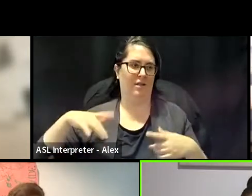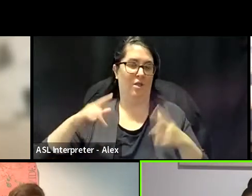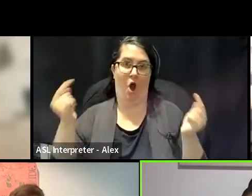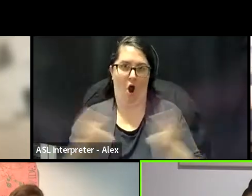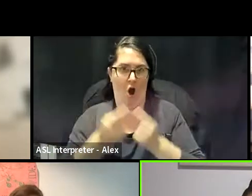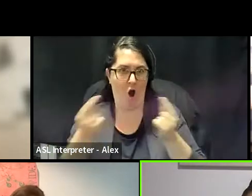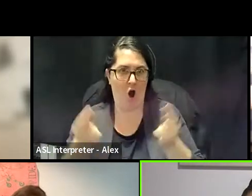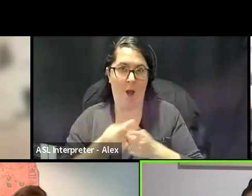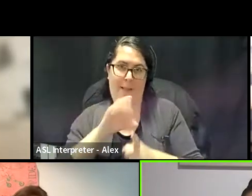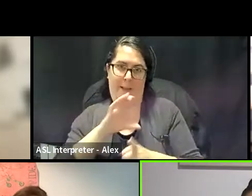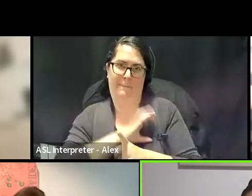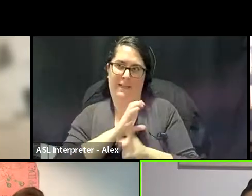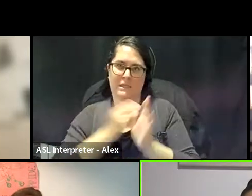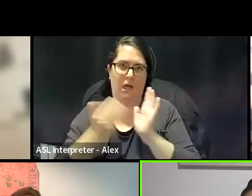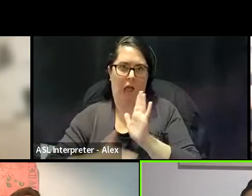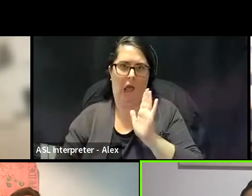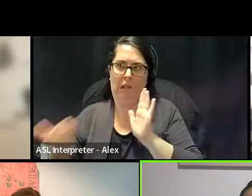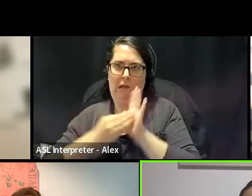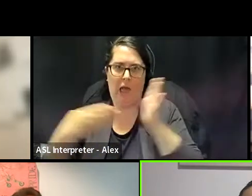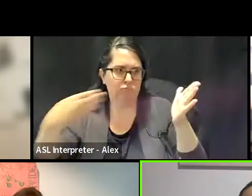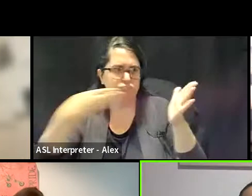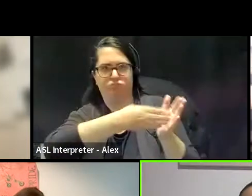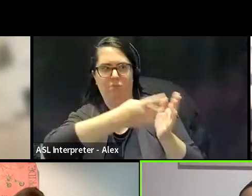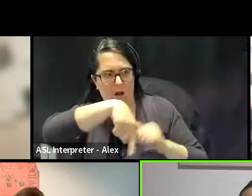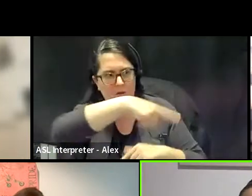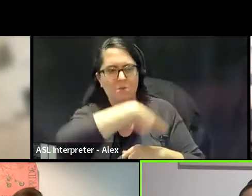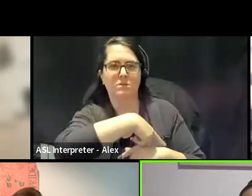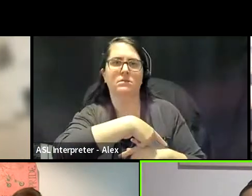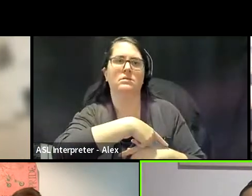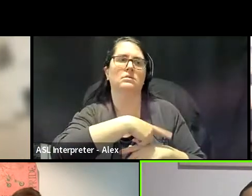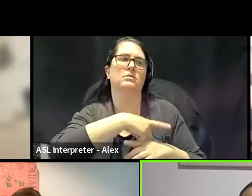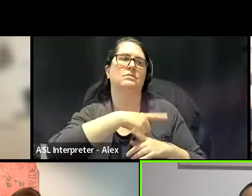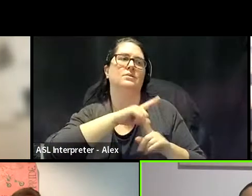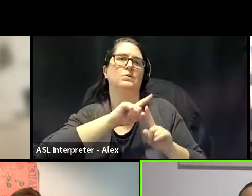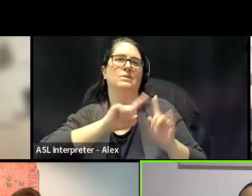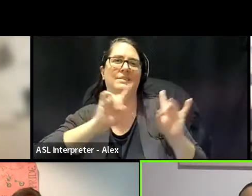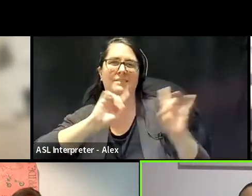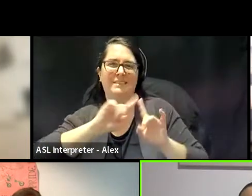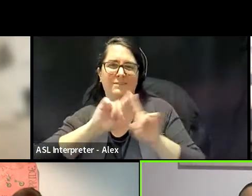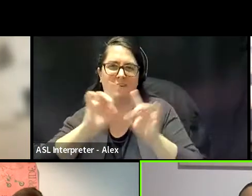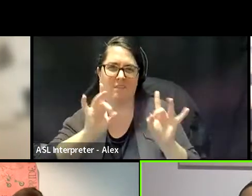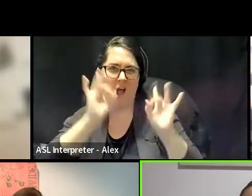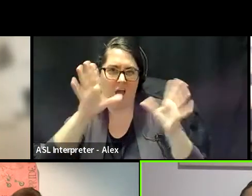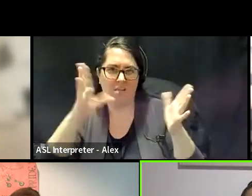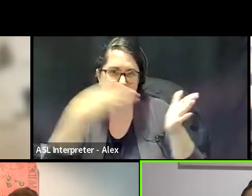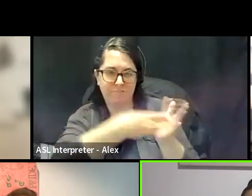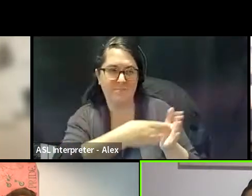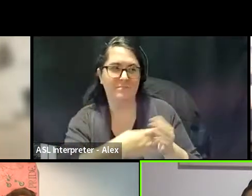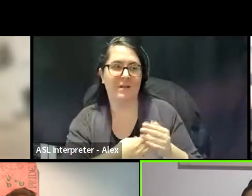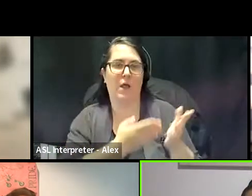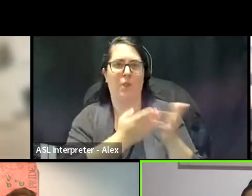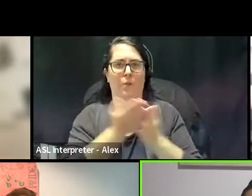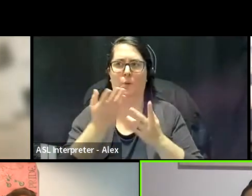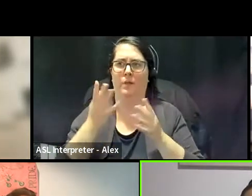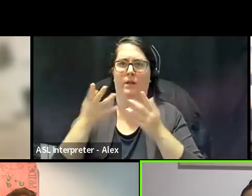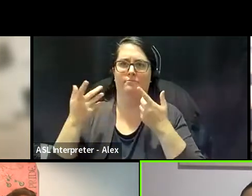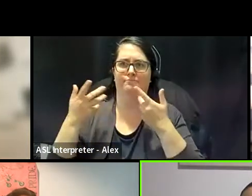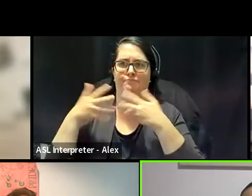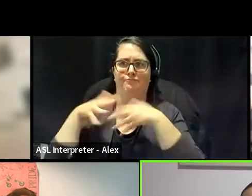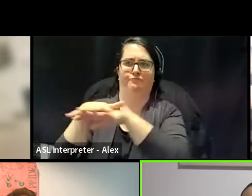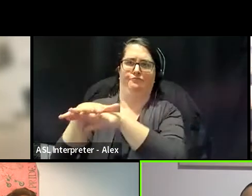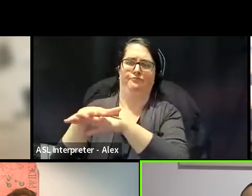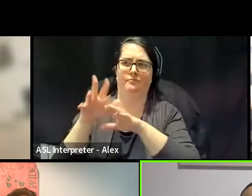that police continue to inflict on our people through racialized violence and through the alignment and